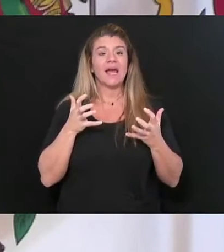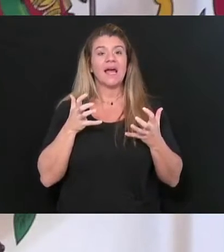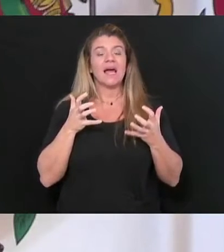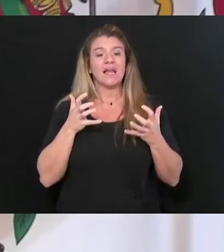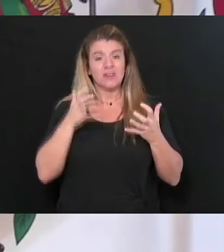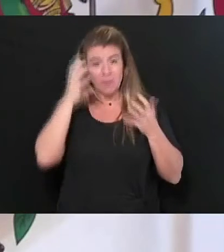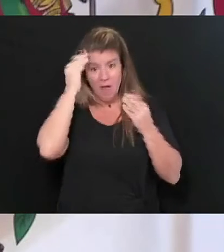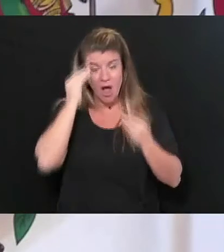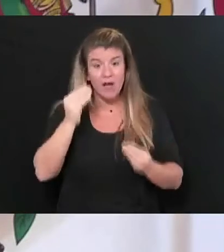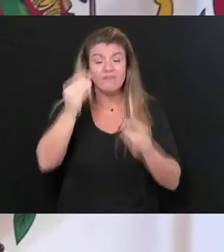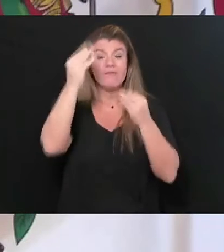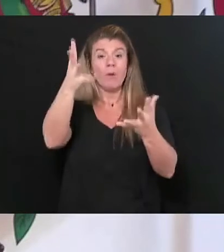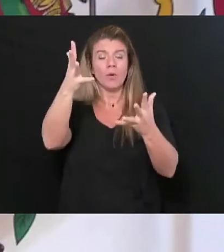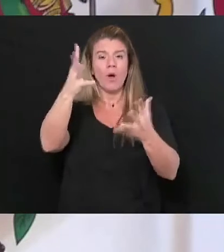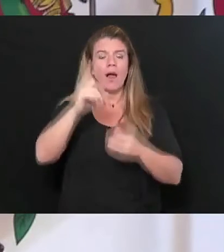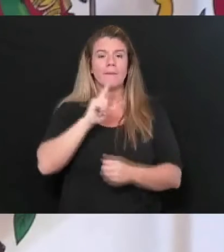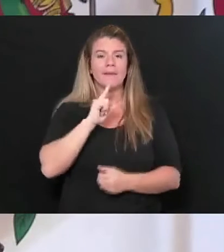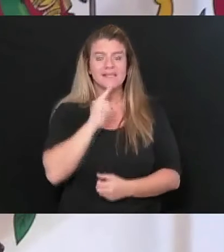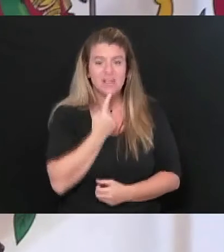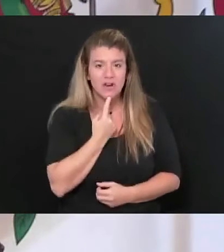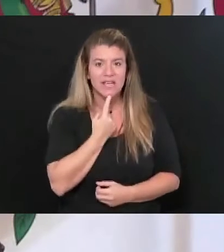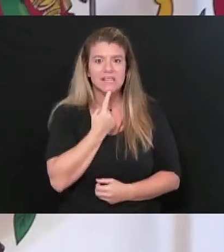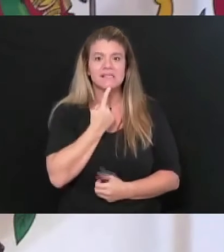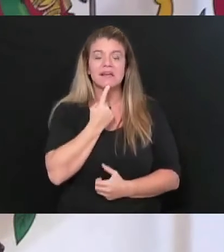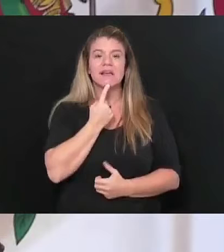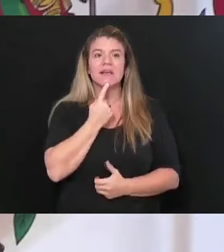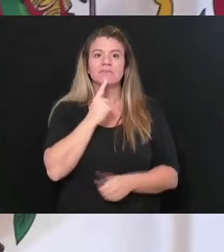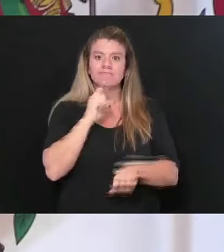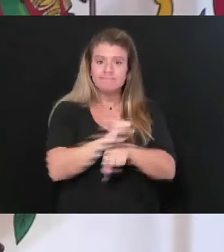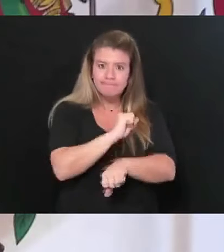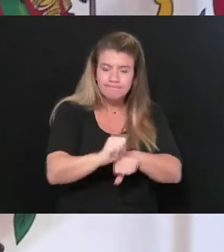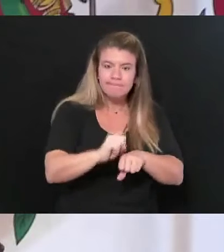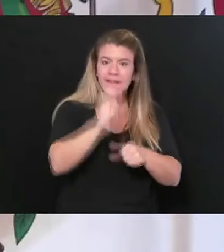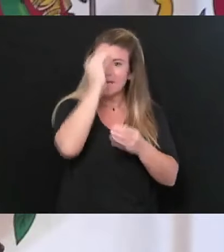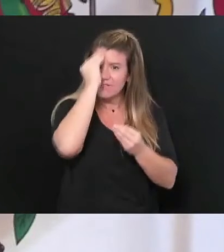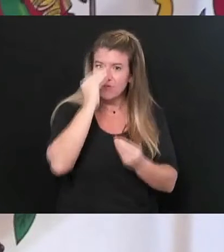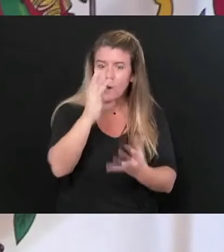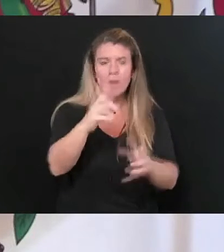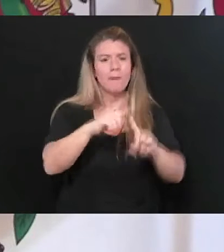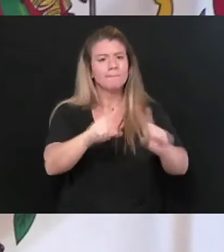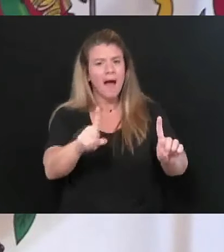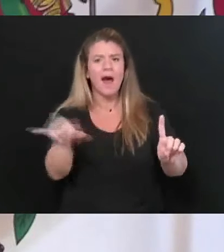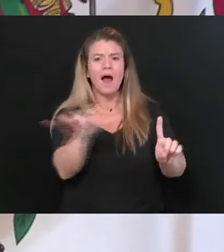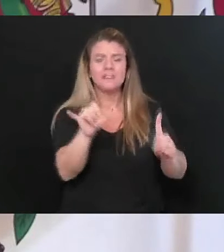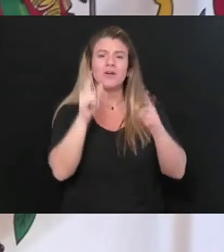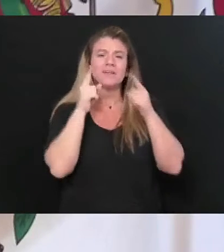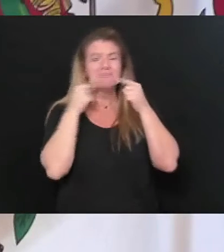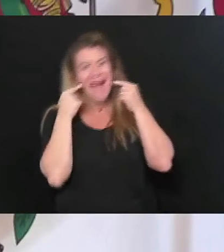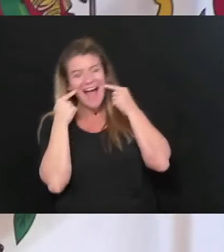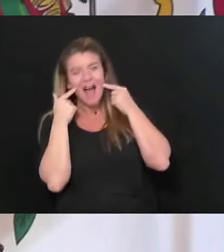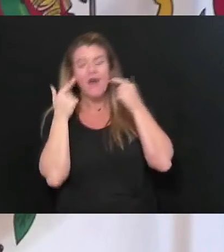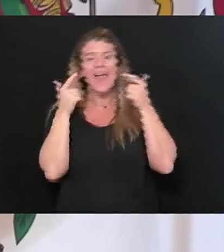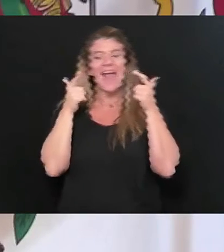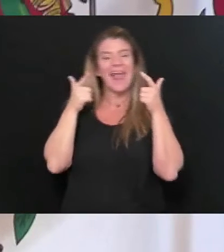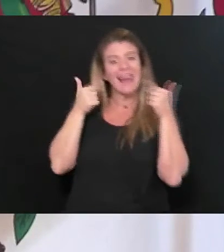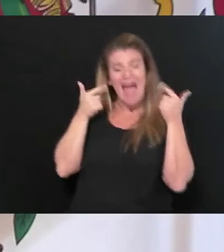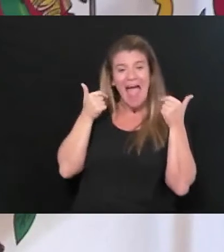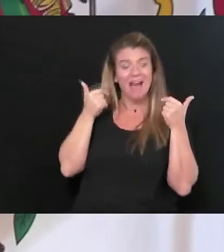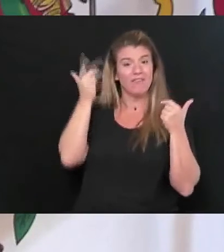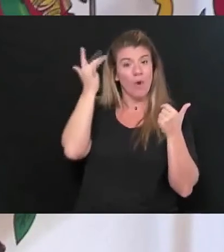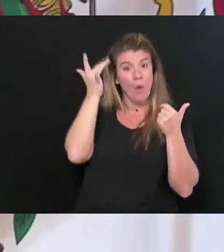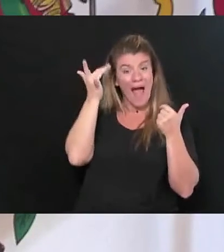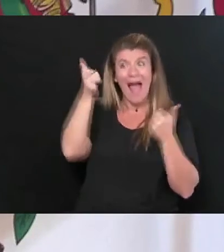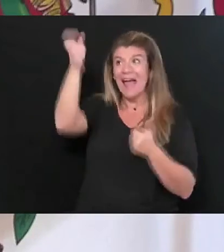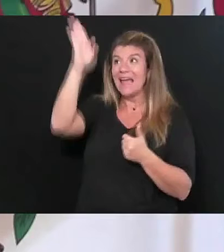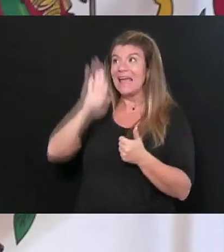and be and smile and and and and laugh a little bit from the standpoint that the good Lord gave you